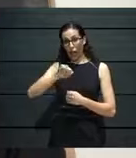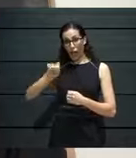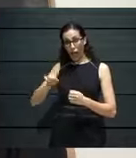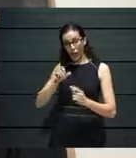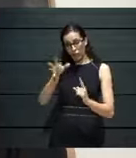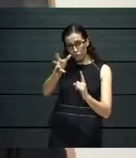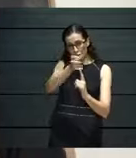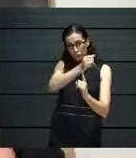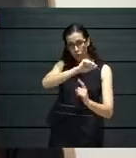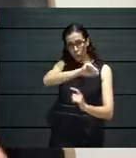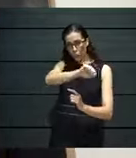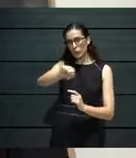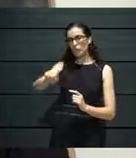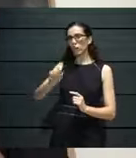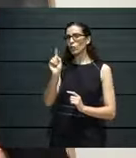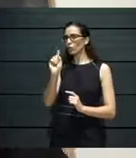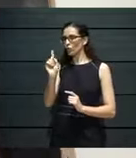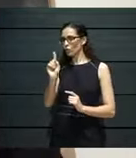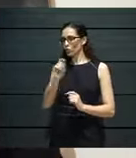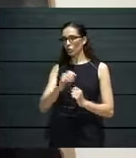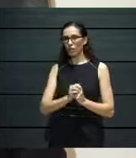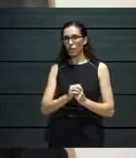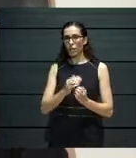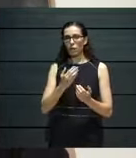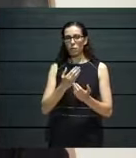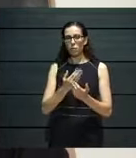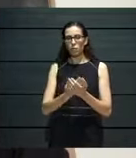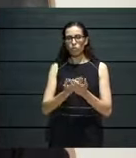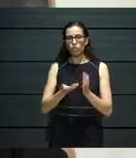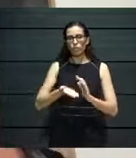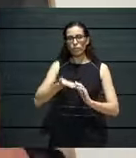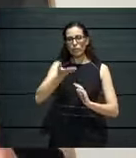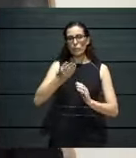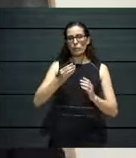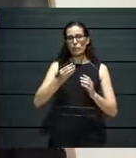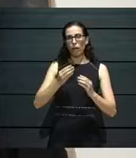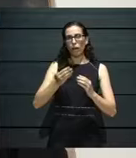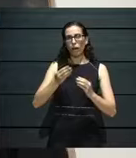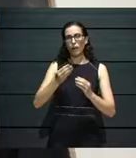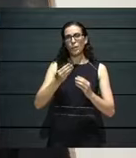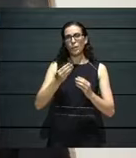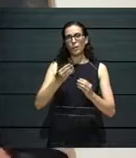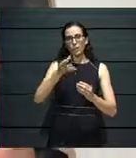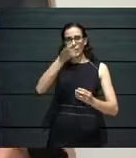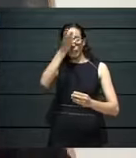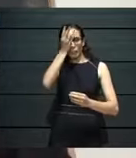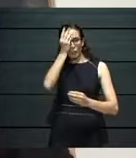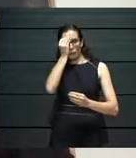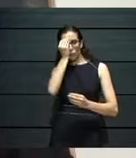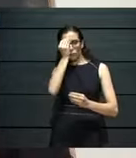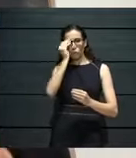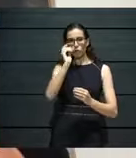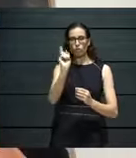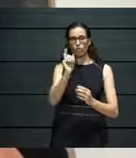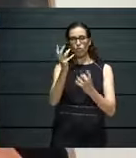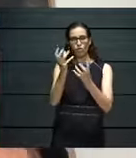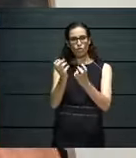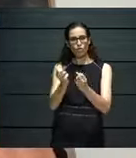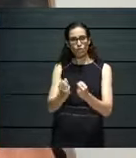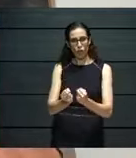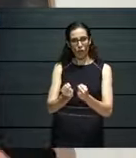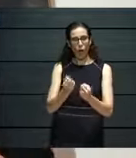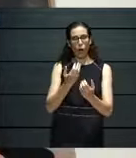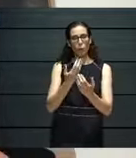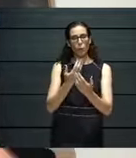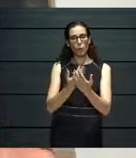was to be very modular, to respond to contemporary existence, to be